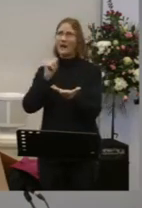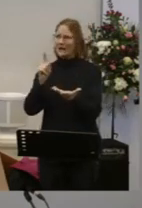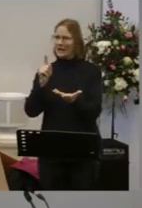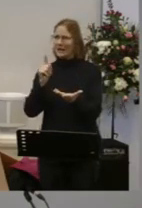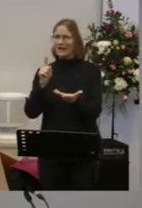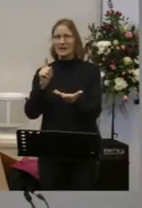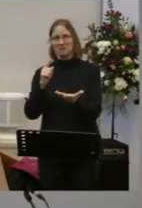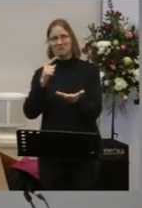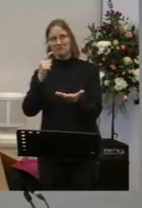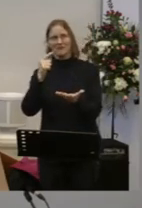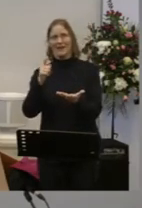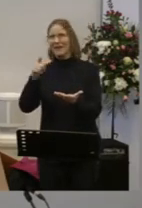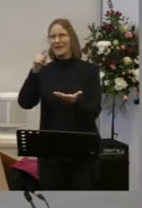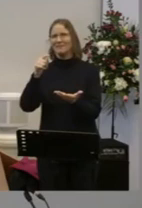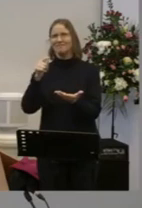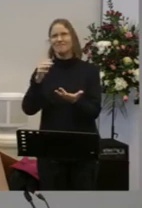To redeem you